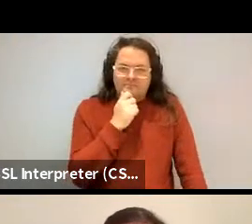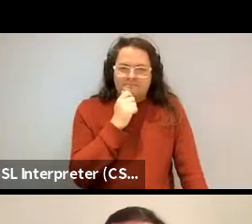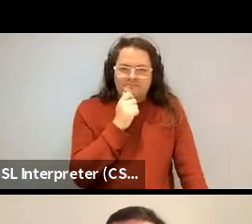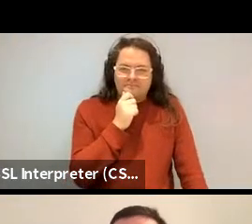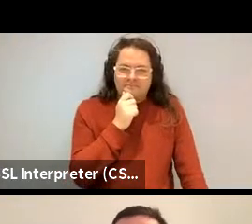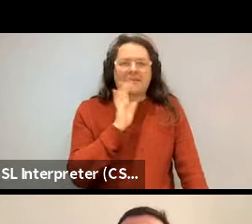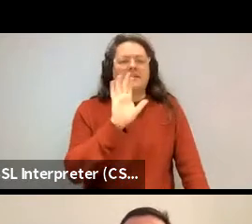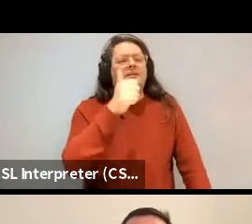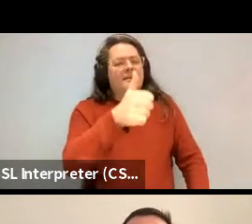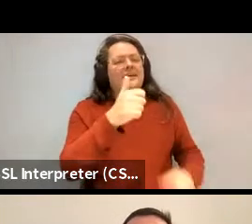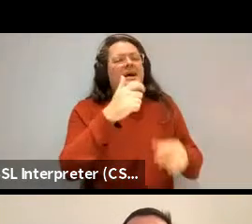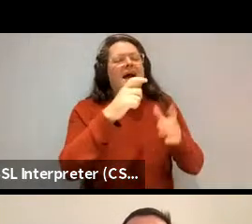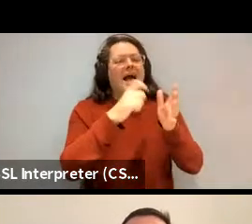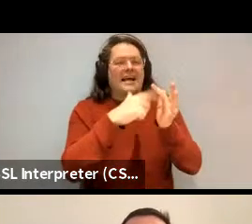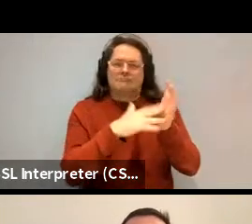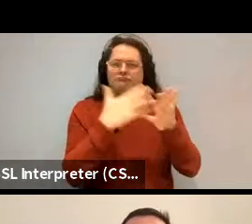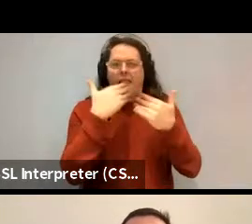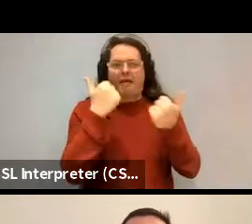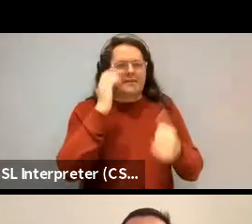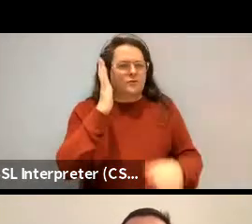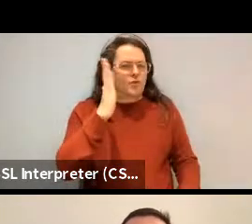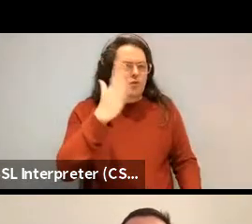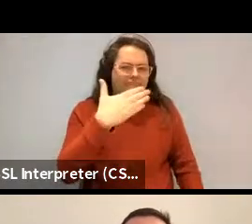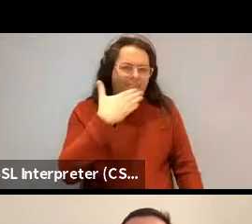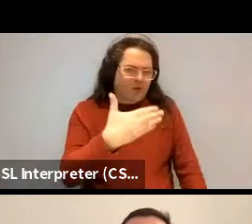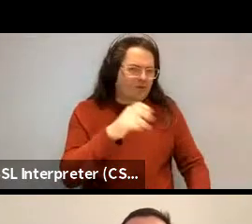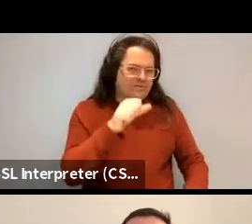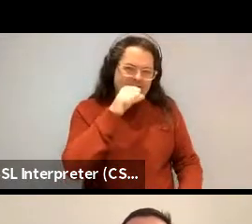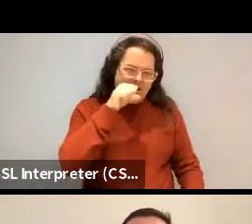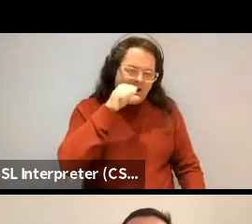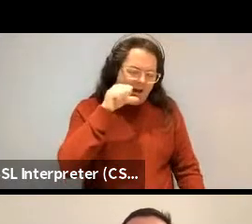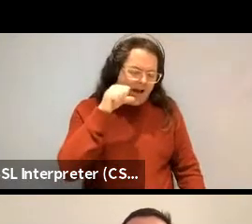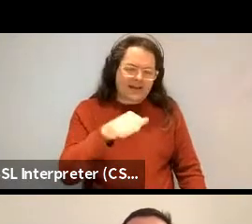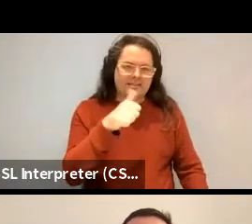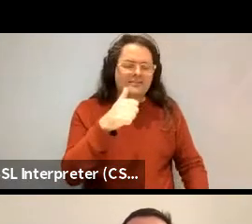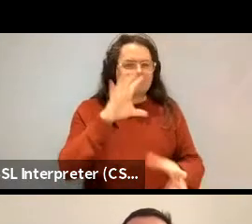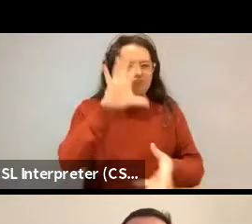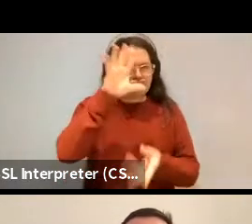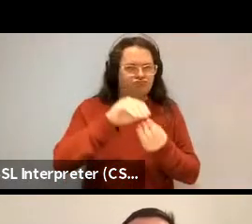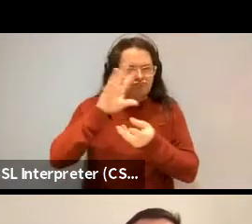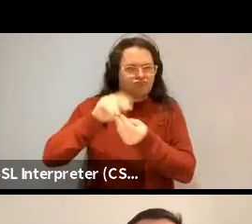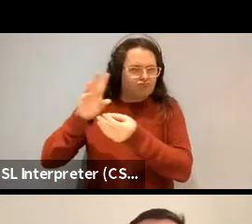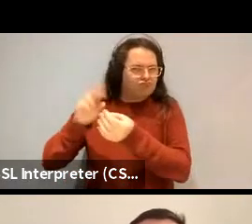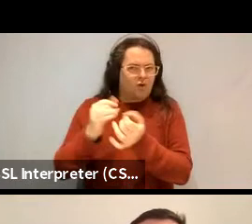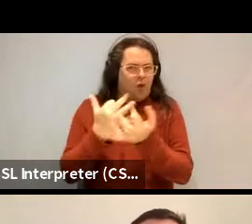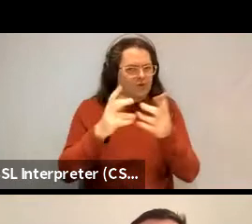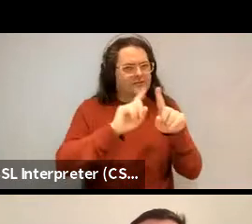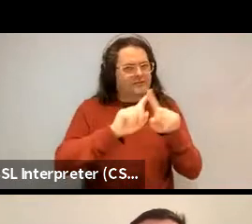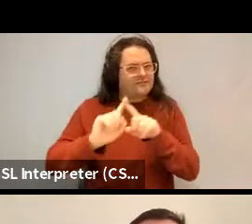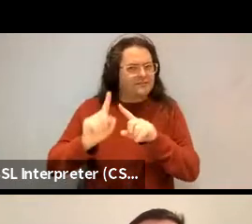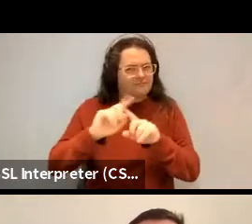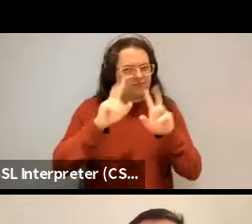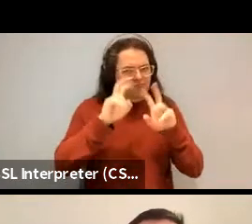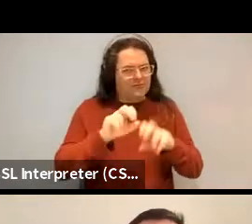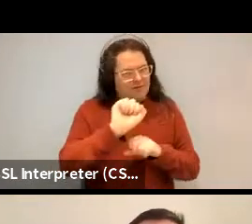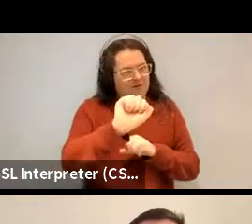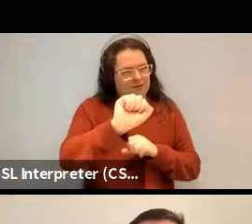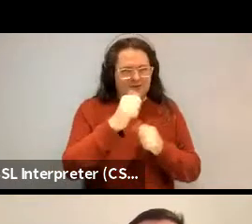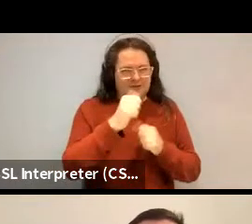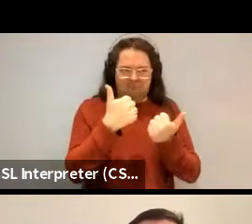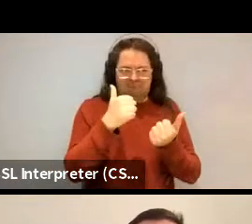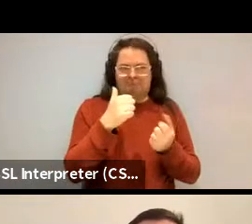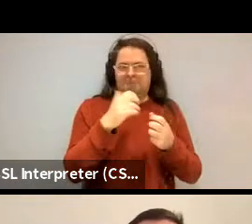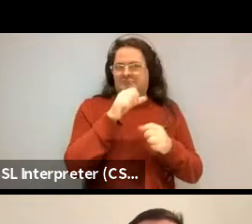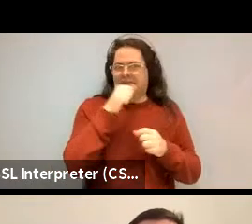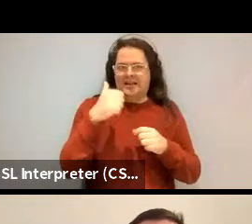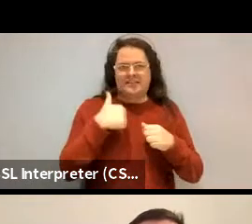So Adele, lovely, lovely talk. Very, very nice. Summary of a lot of very interesting work. And